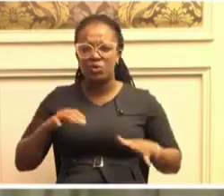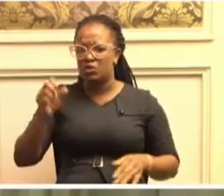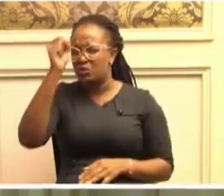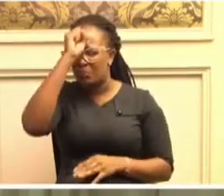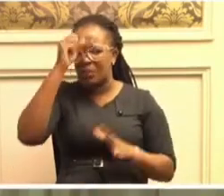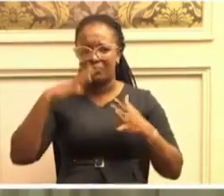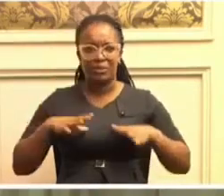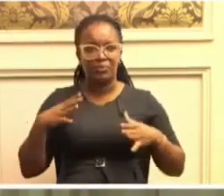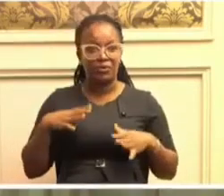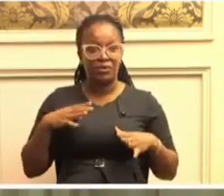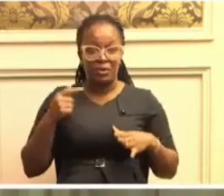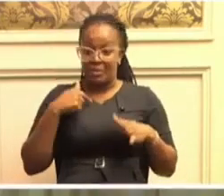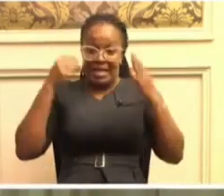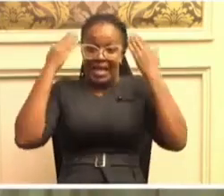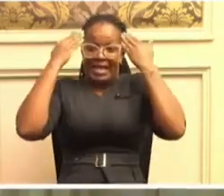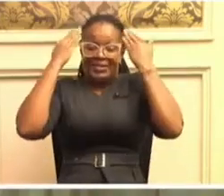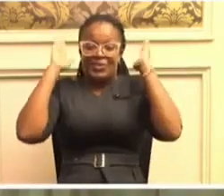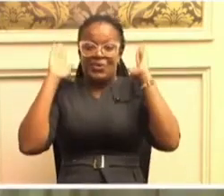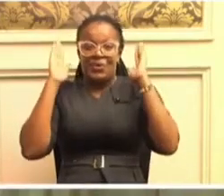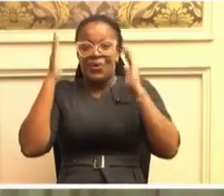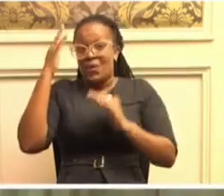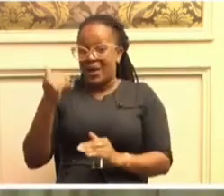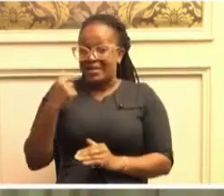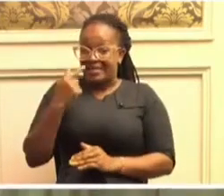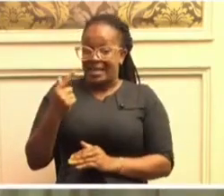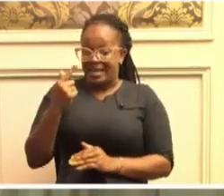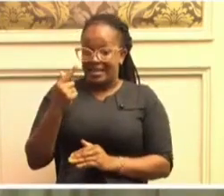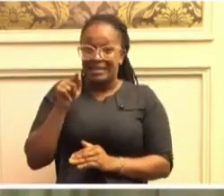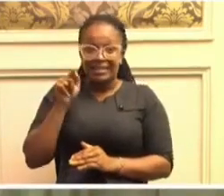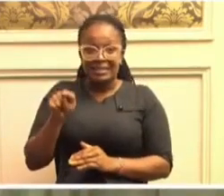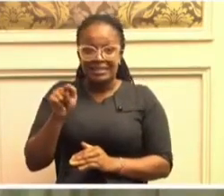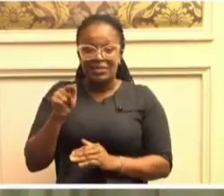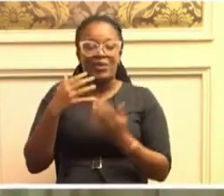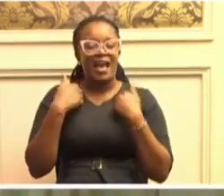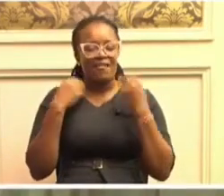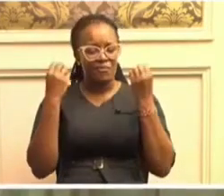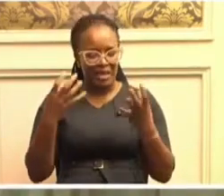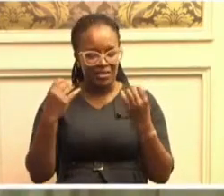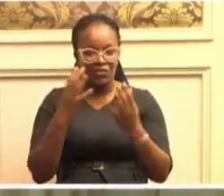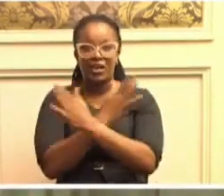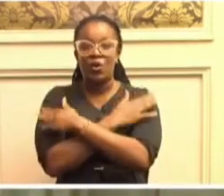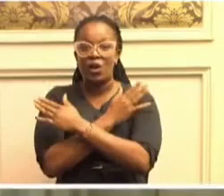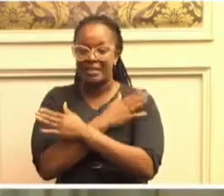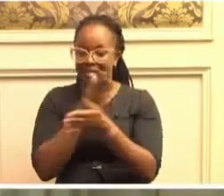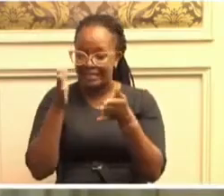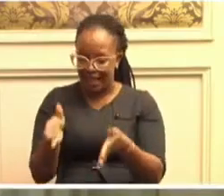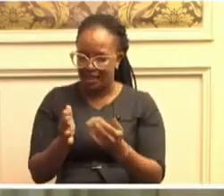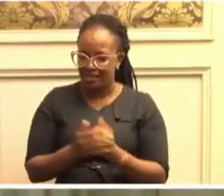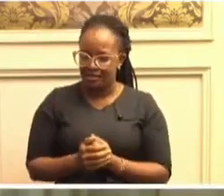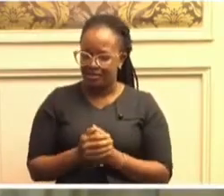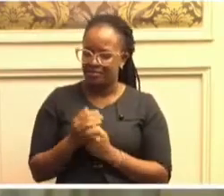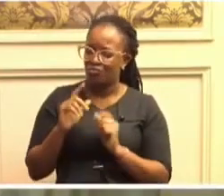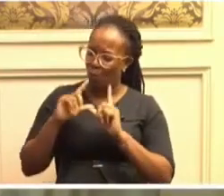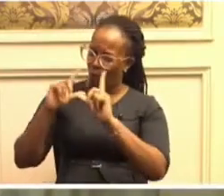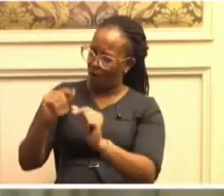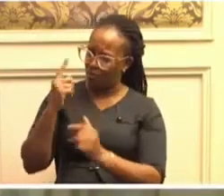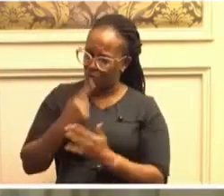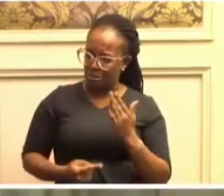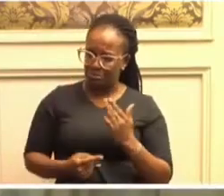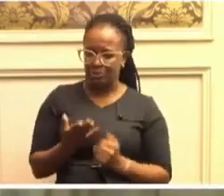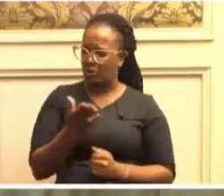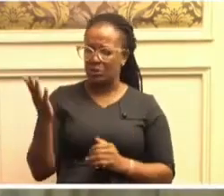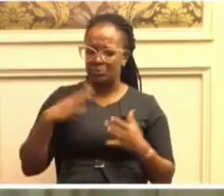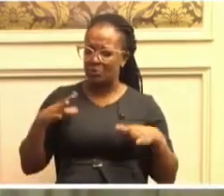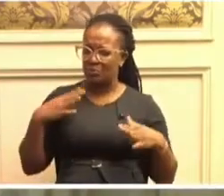I told him, no, King Richard, we have so many of our colleagues there. Then he told me, they're not learned.